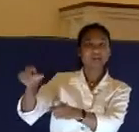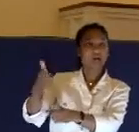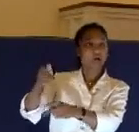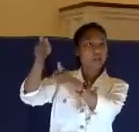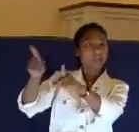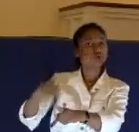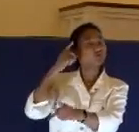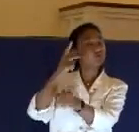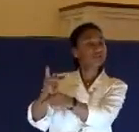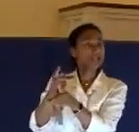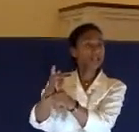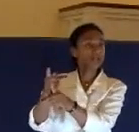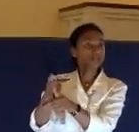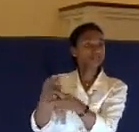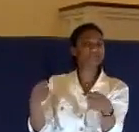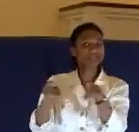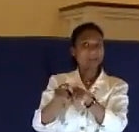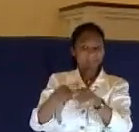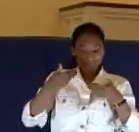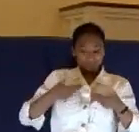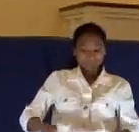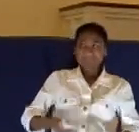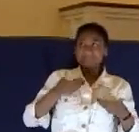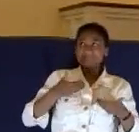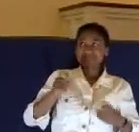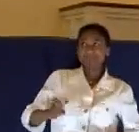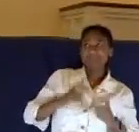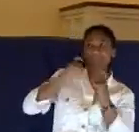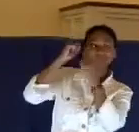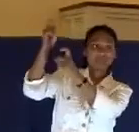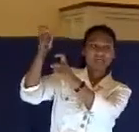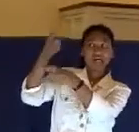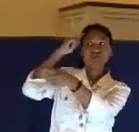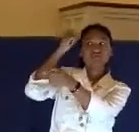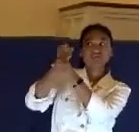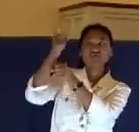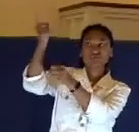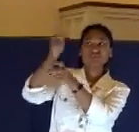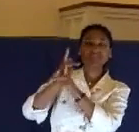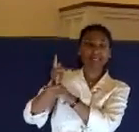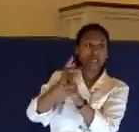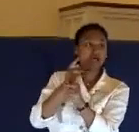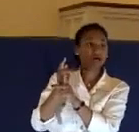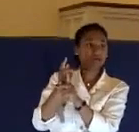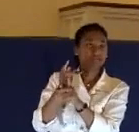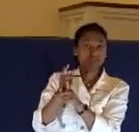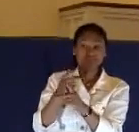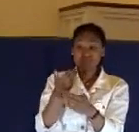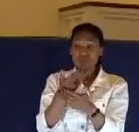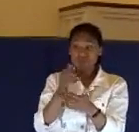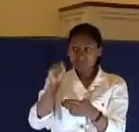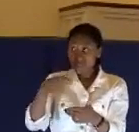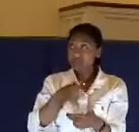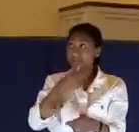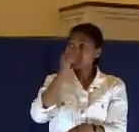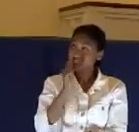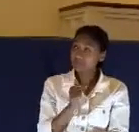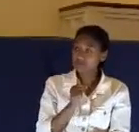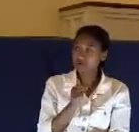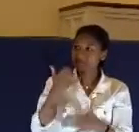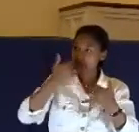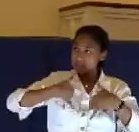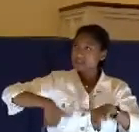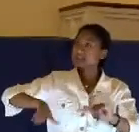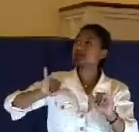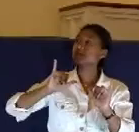You commit it to the Father. All of the things that I'm suffering, all the things that I'm going through, I'm going to do what's right before God. I'm going to seek to